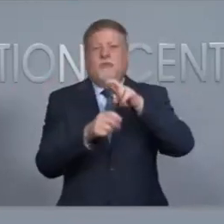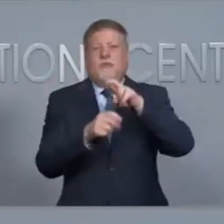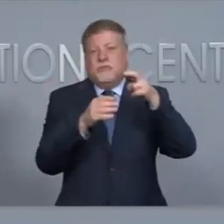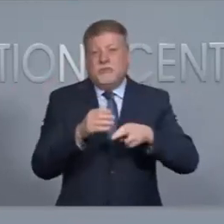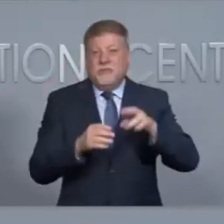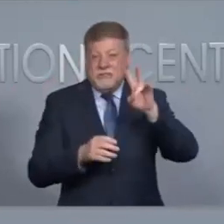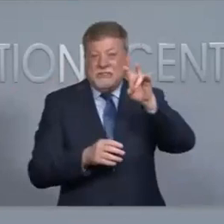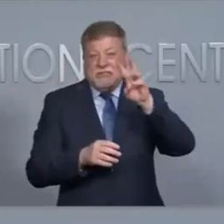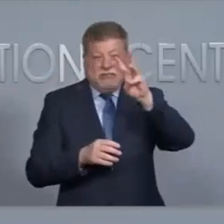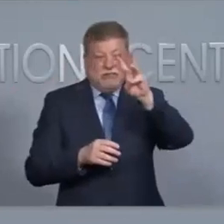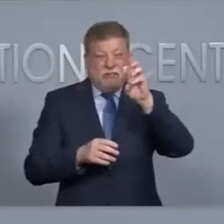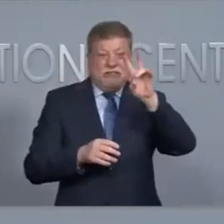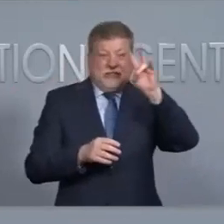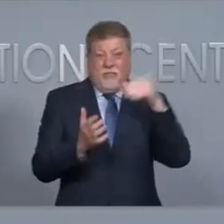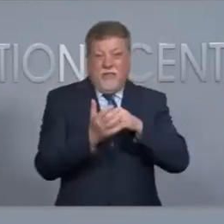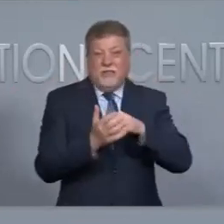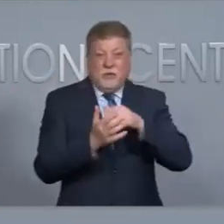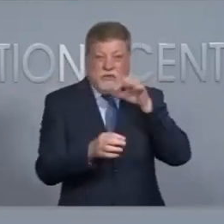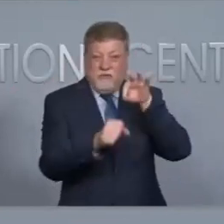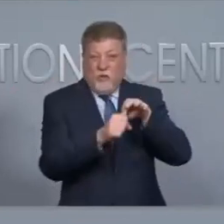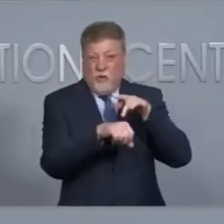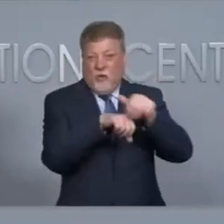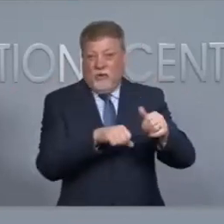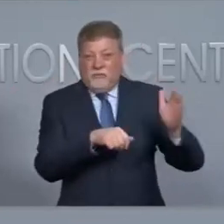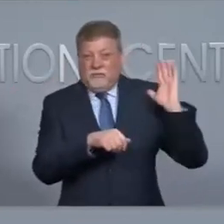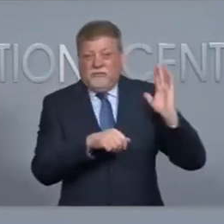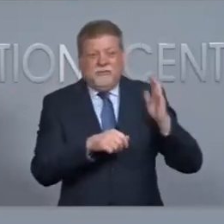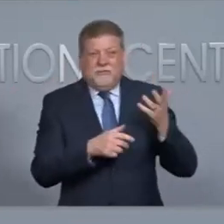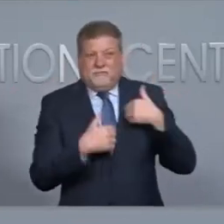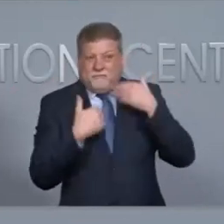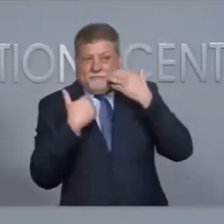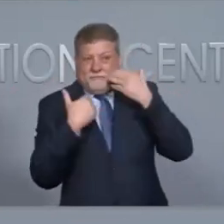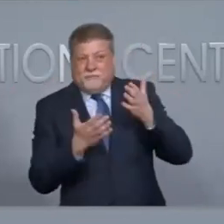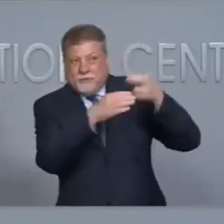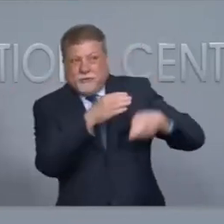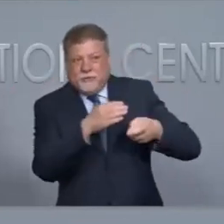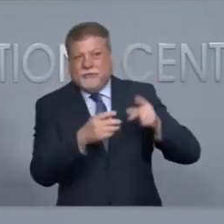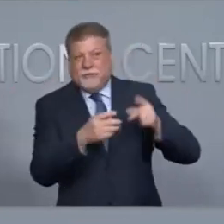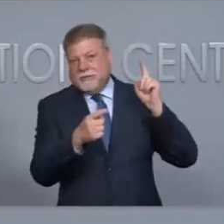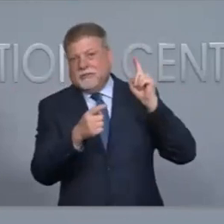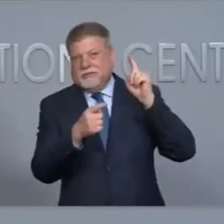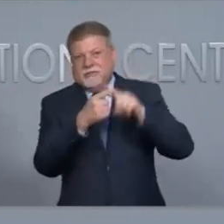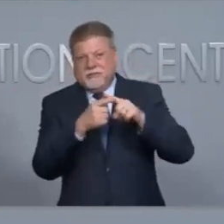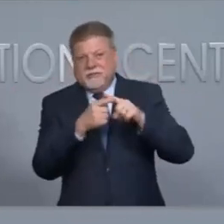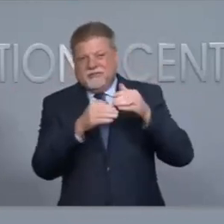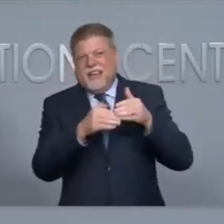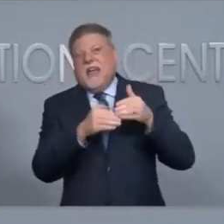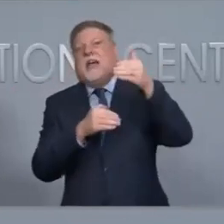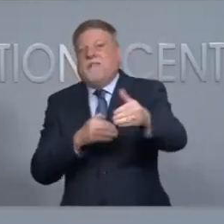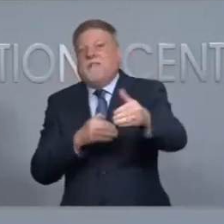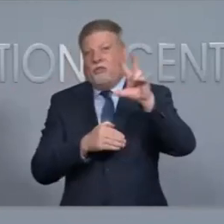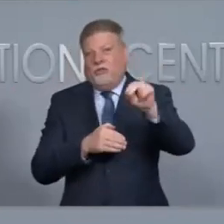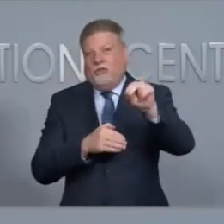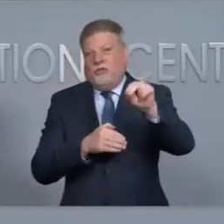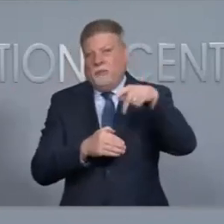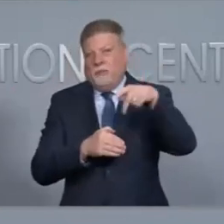670,000 ballots that have been cast thus far. We will not see those results posted to our website until after